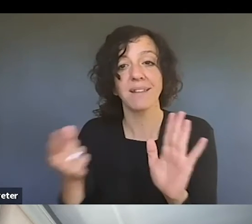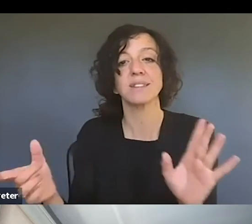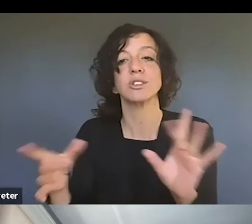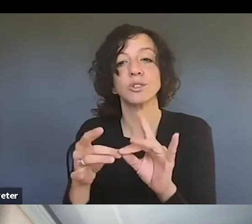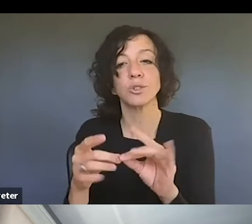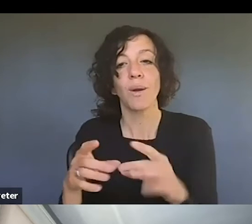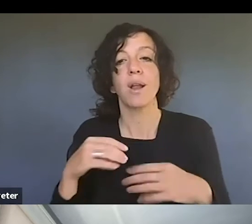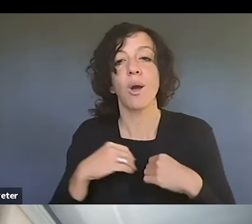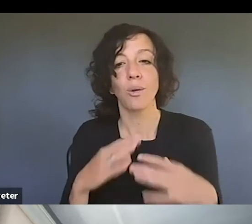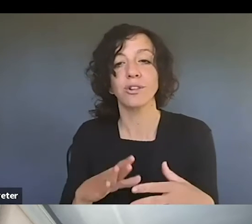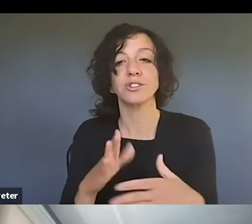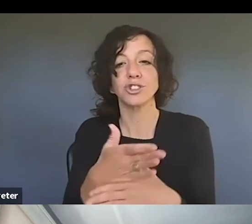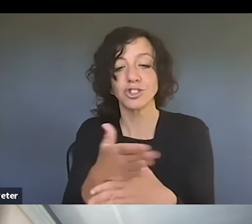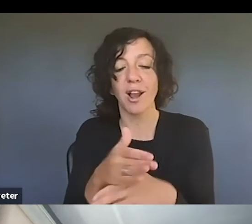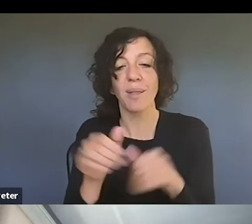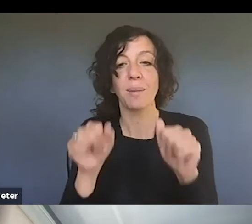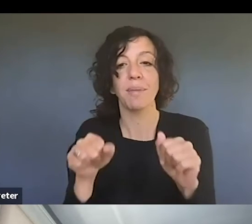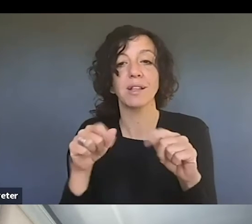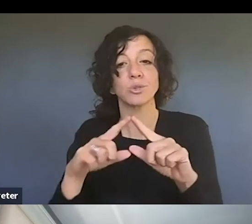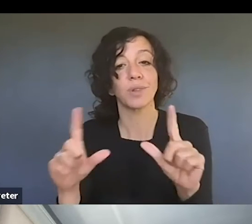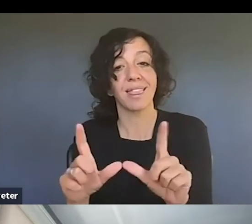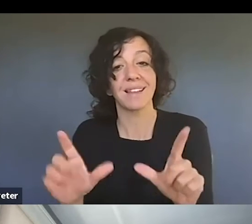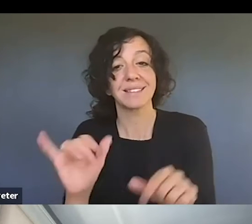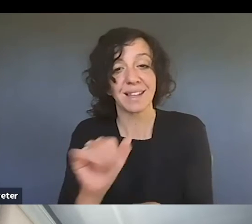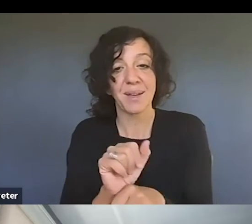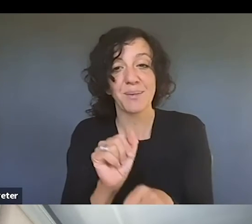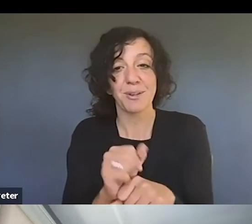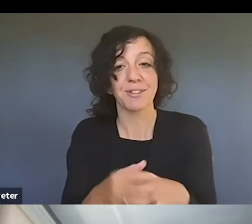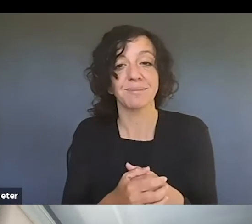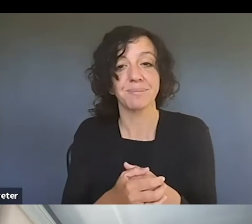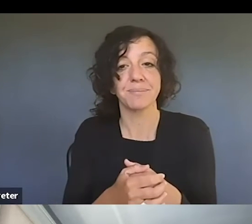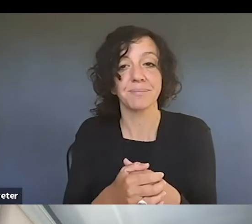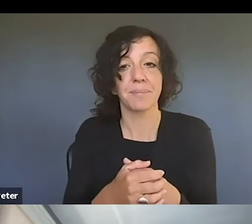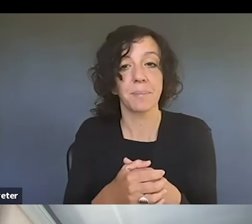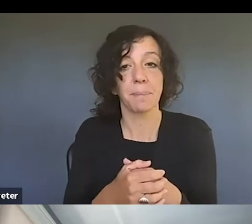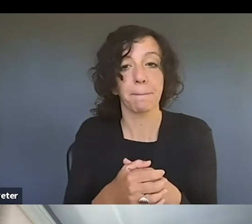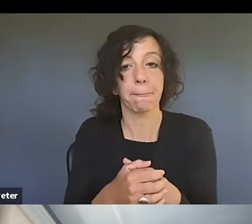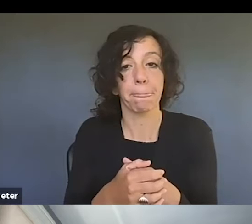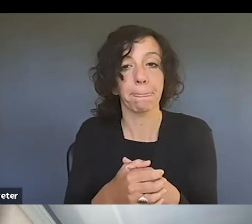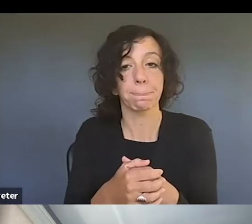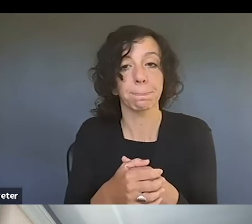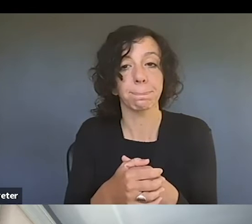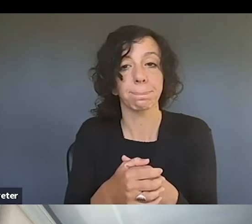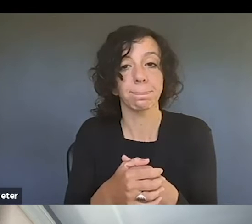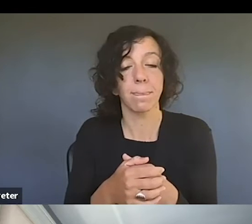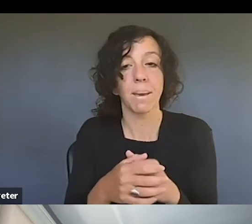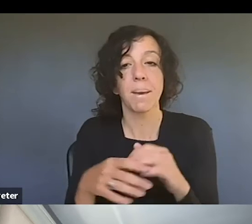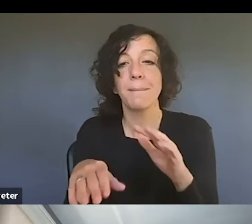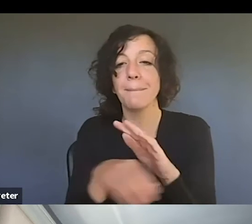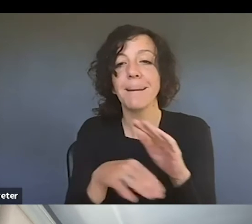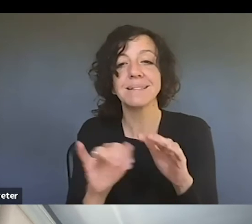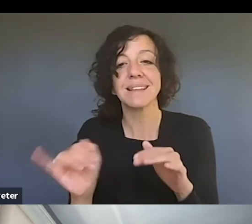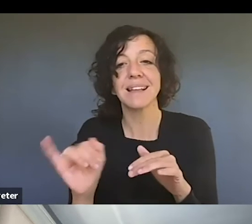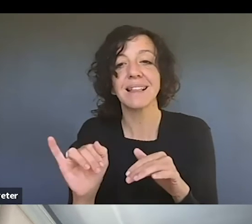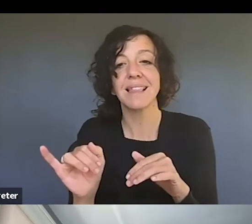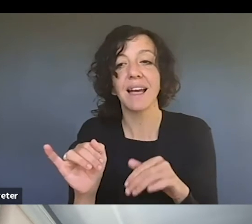sharing the ability to license the work, um, basically like they're joint tenants in a